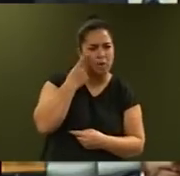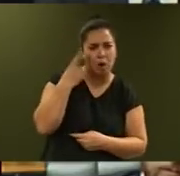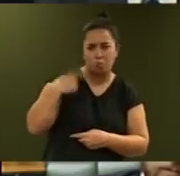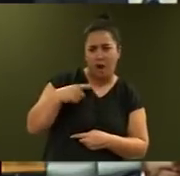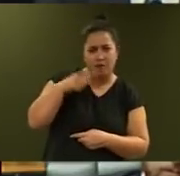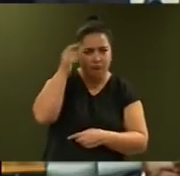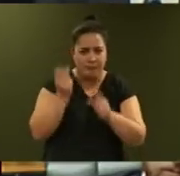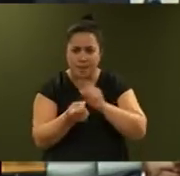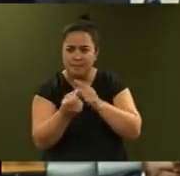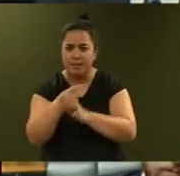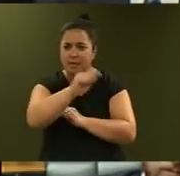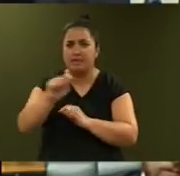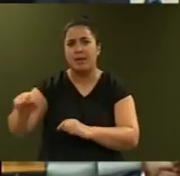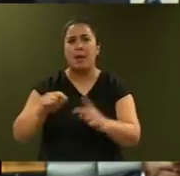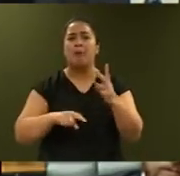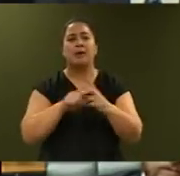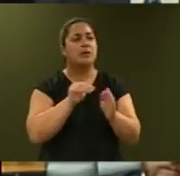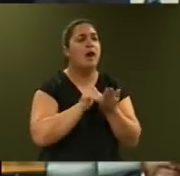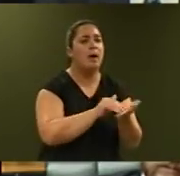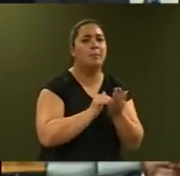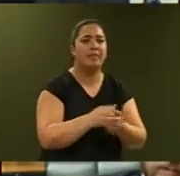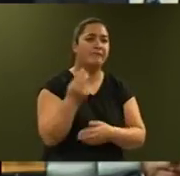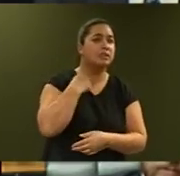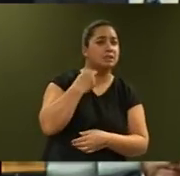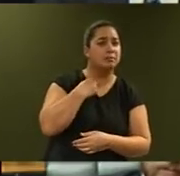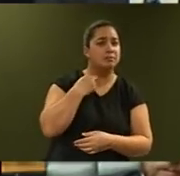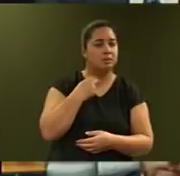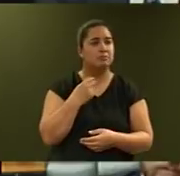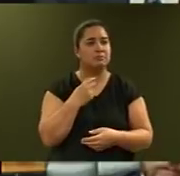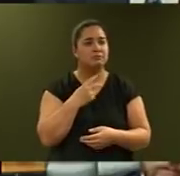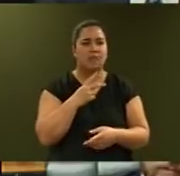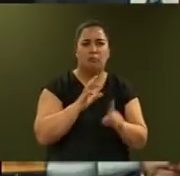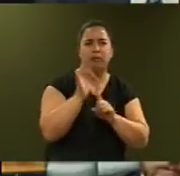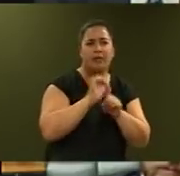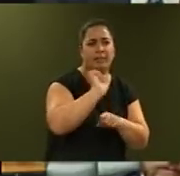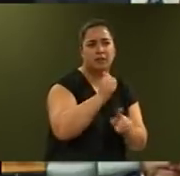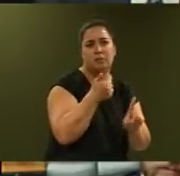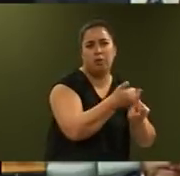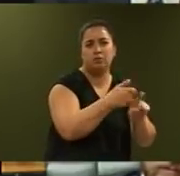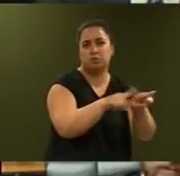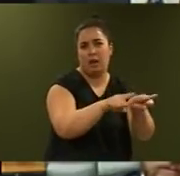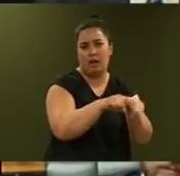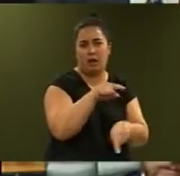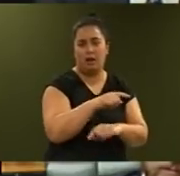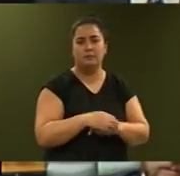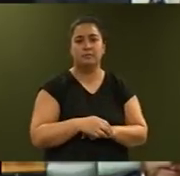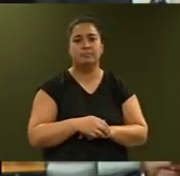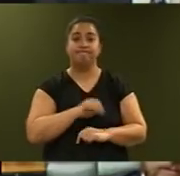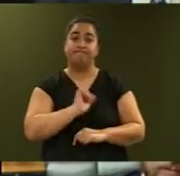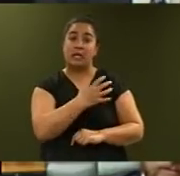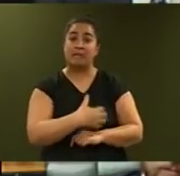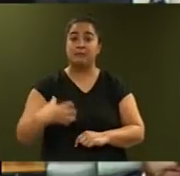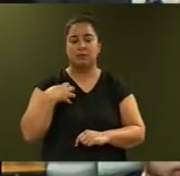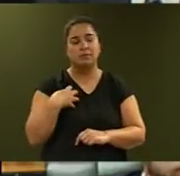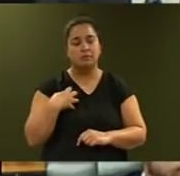on victims and improving their connections with support services. Mr Speaker, this Government is committed to doing